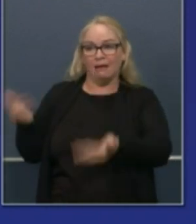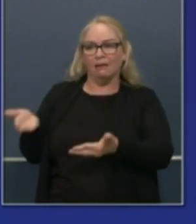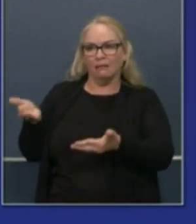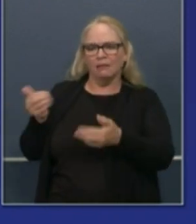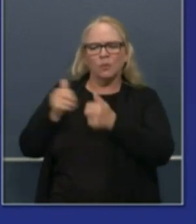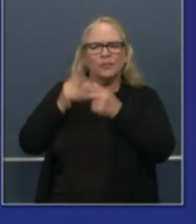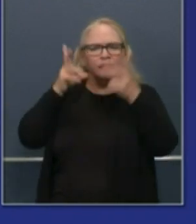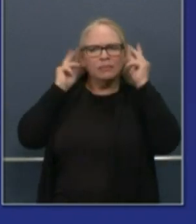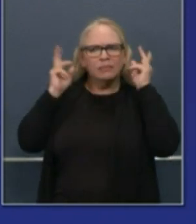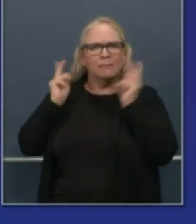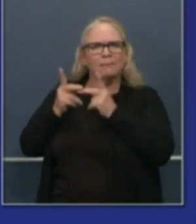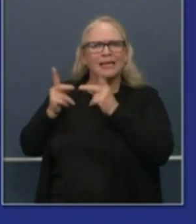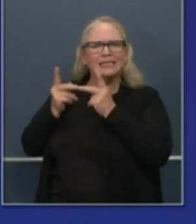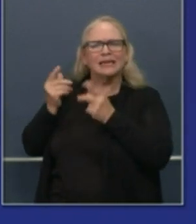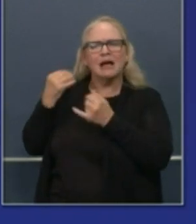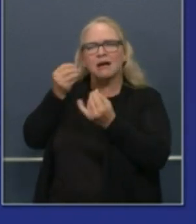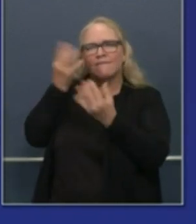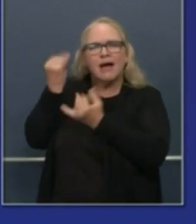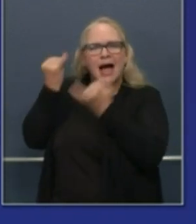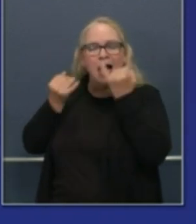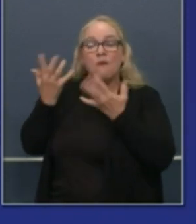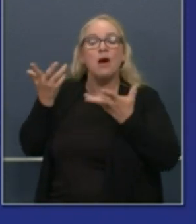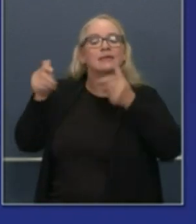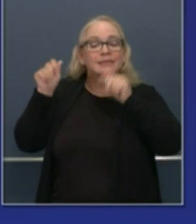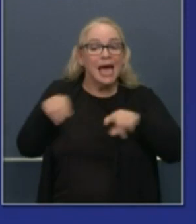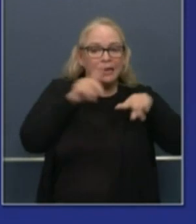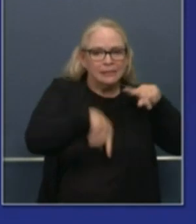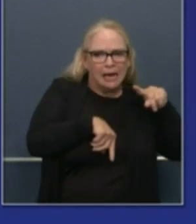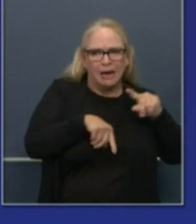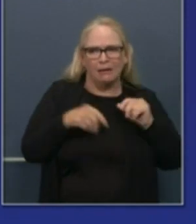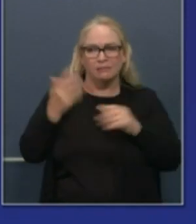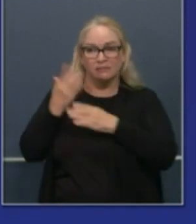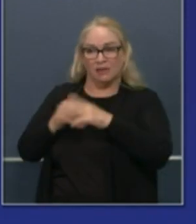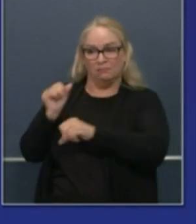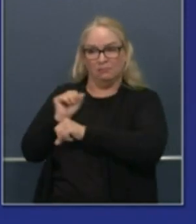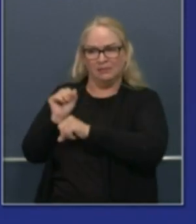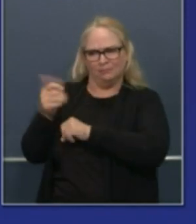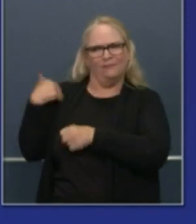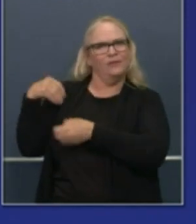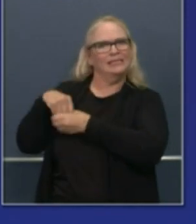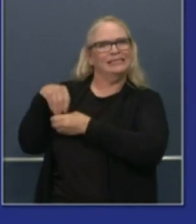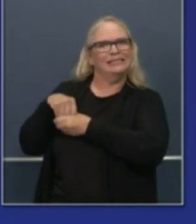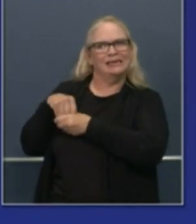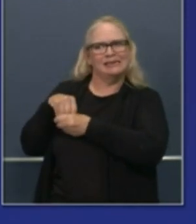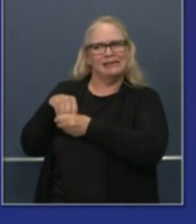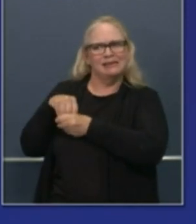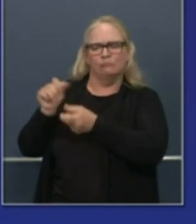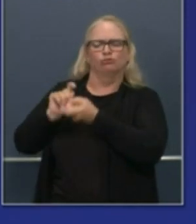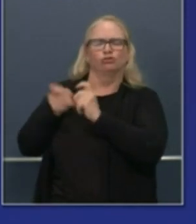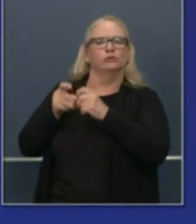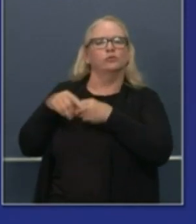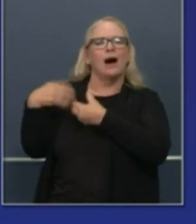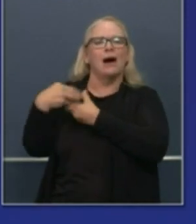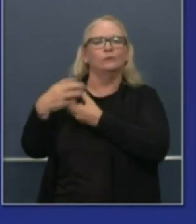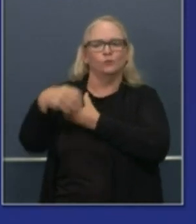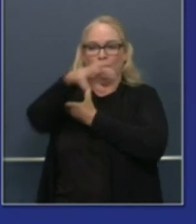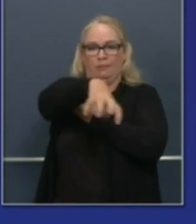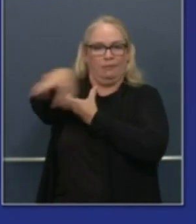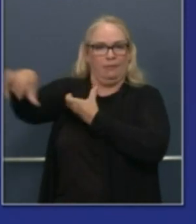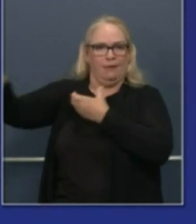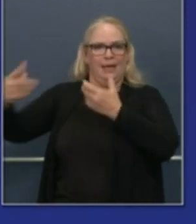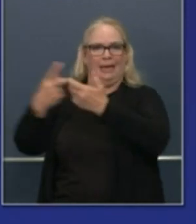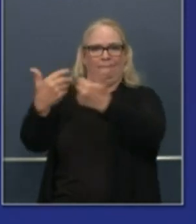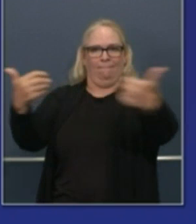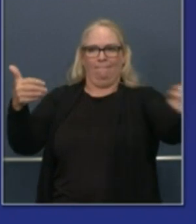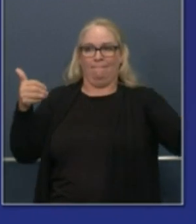that we want to move indoors outdoors for personal care service industry. Turns out without getting into too many details